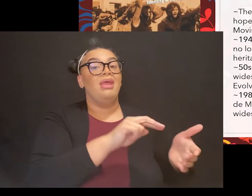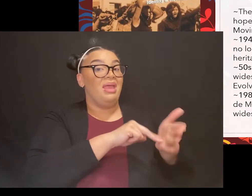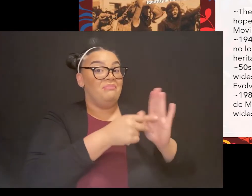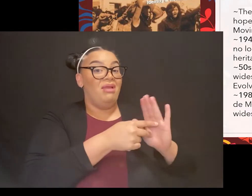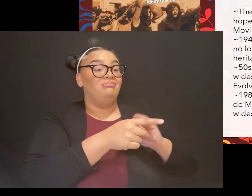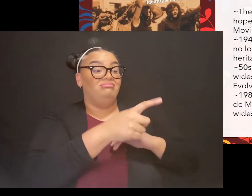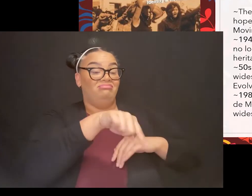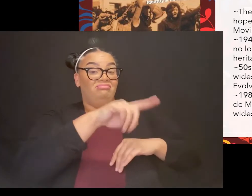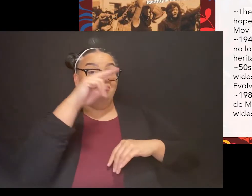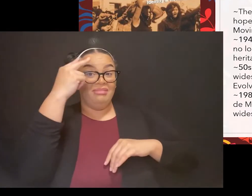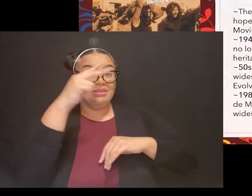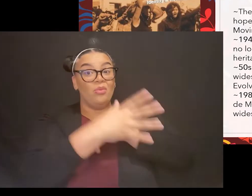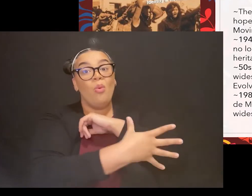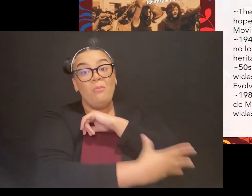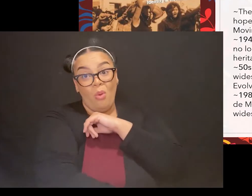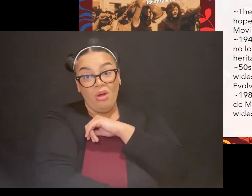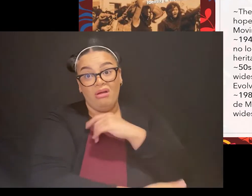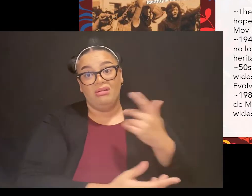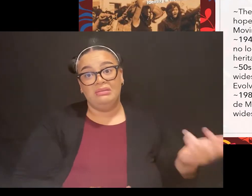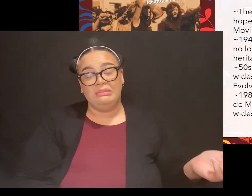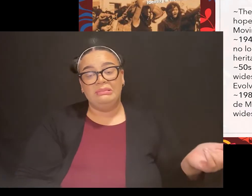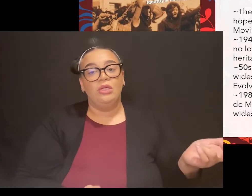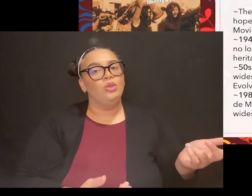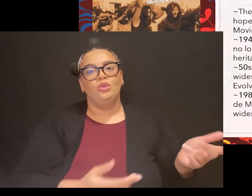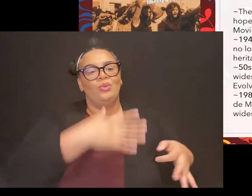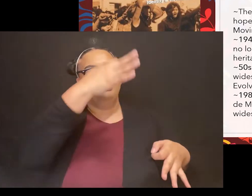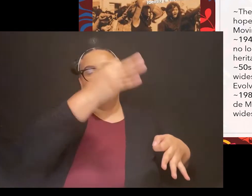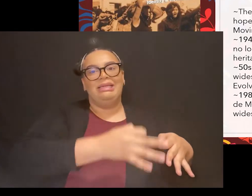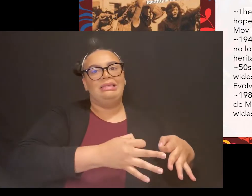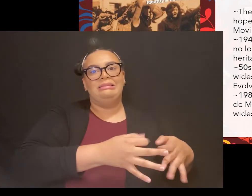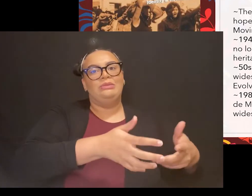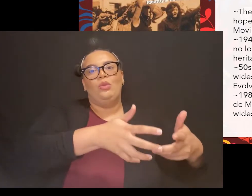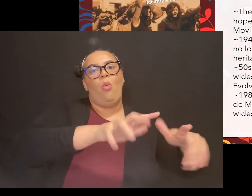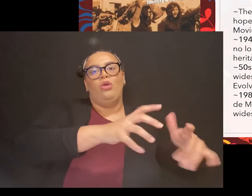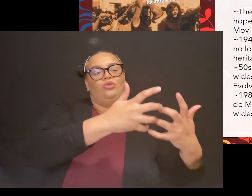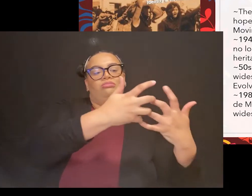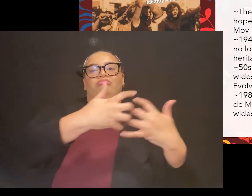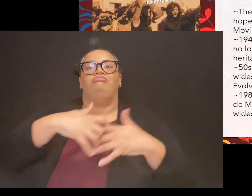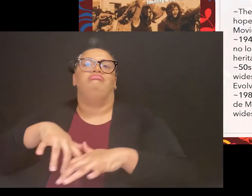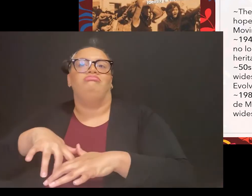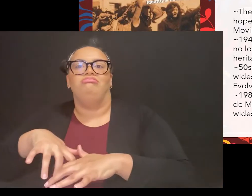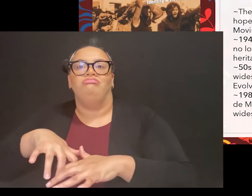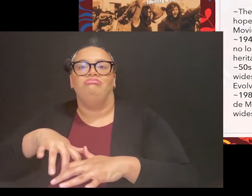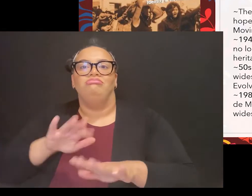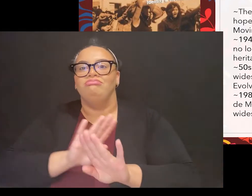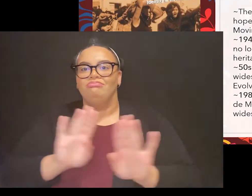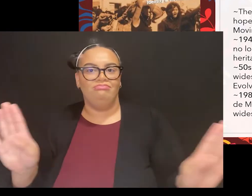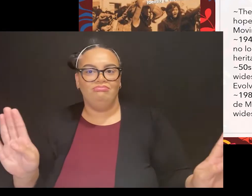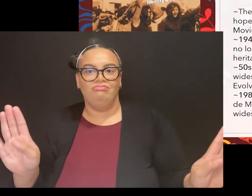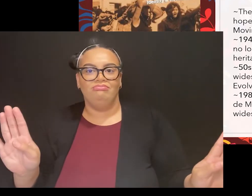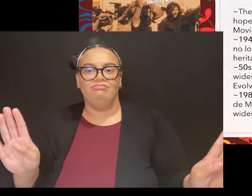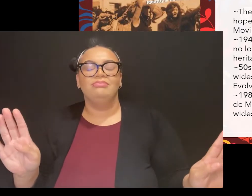blend in, blend in anymore, and they embraced their heritage instead.